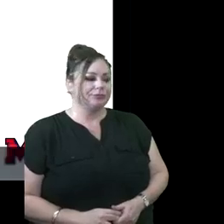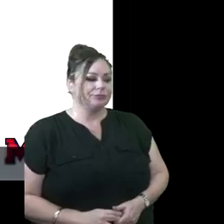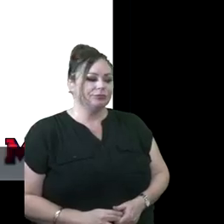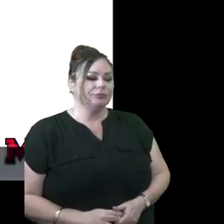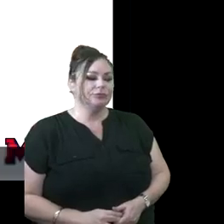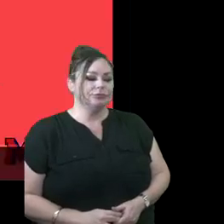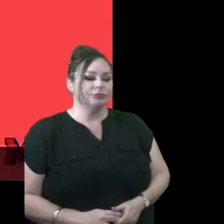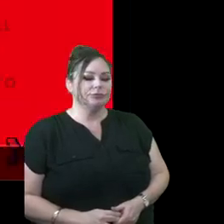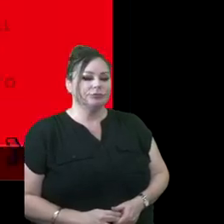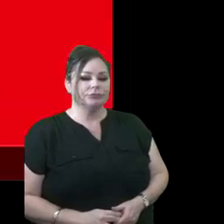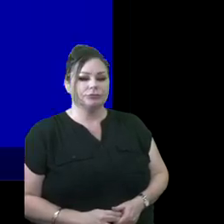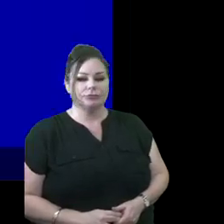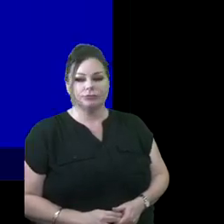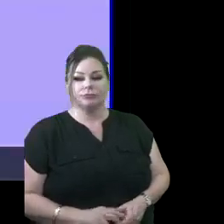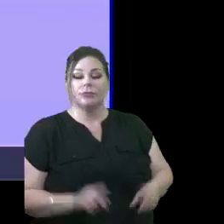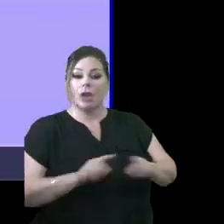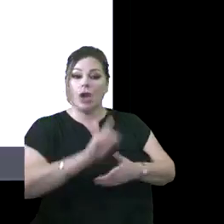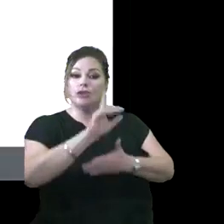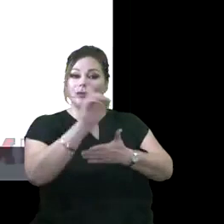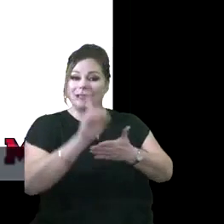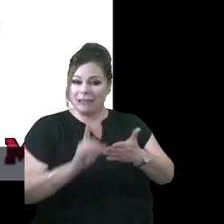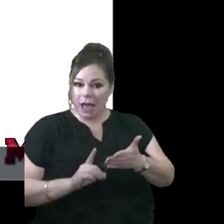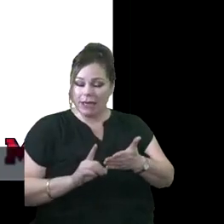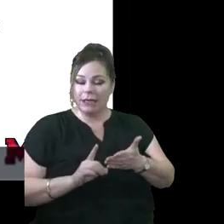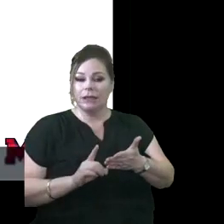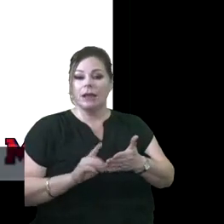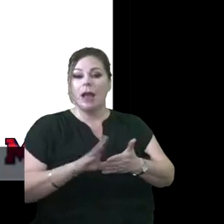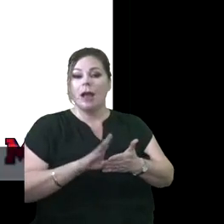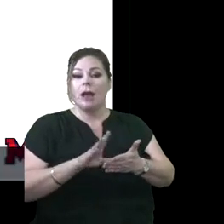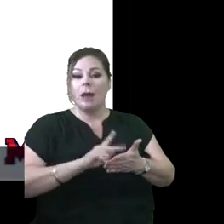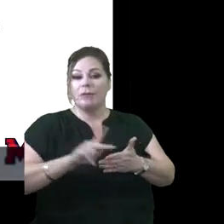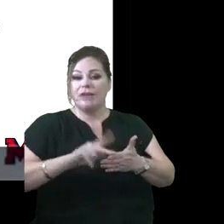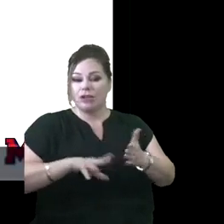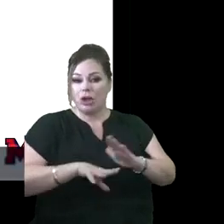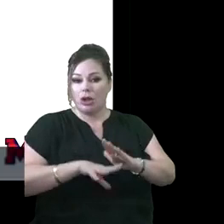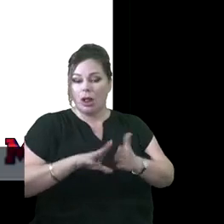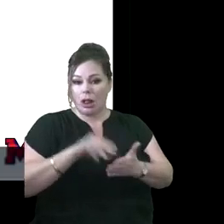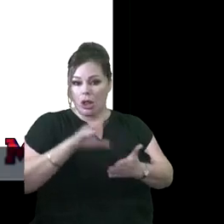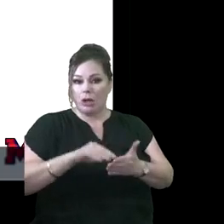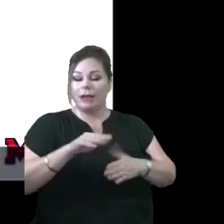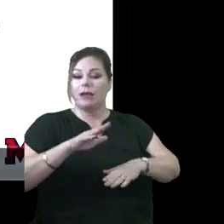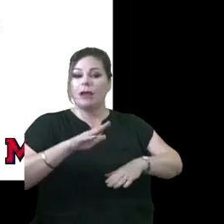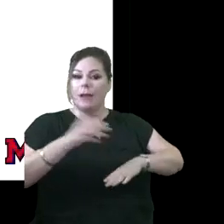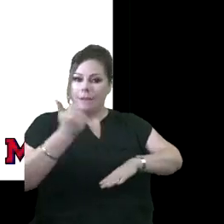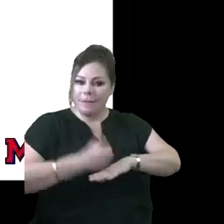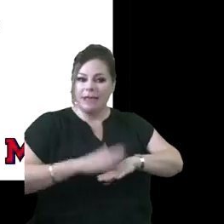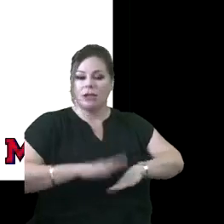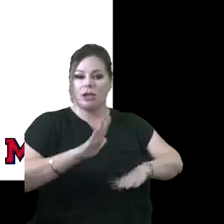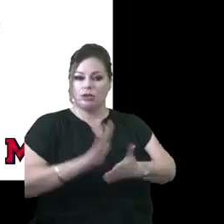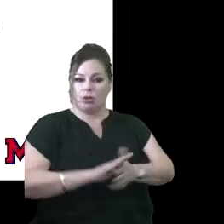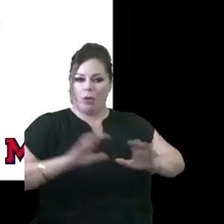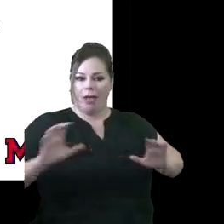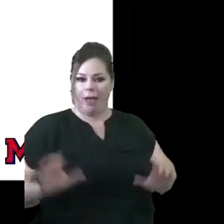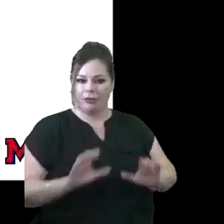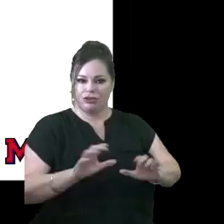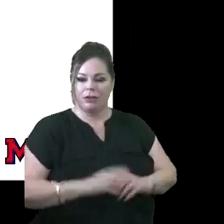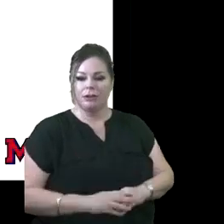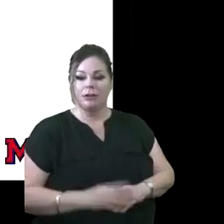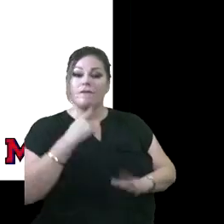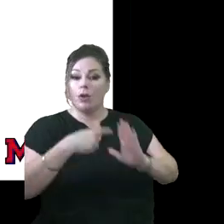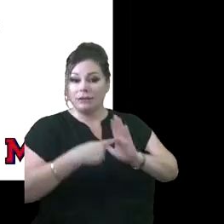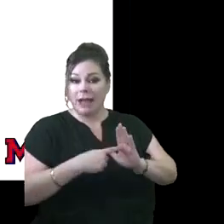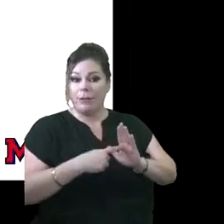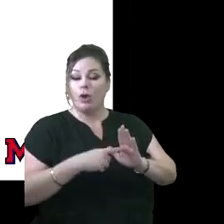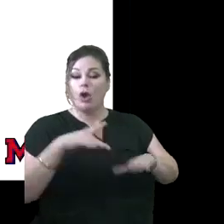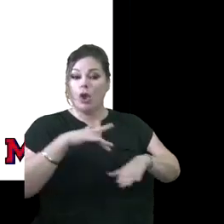And designing professional learning based on school action. And if you're a blended learning campus, new tech campus, early college campus,